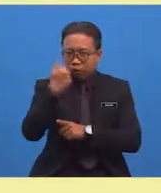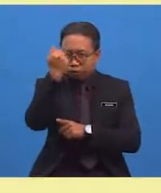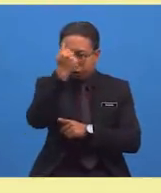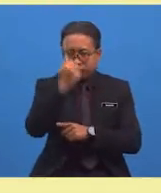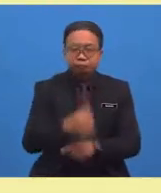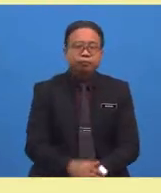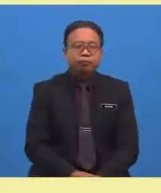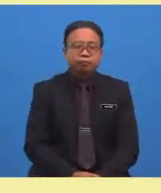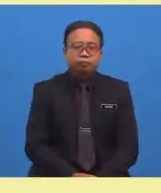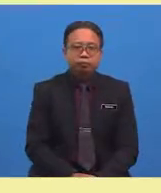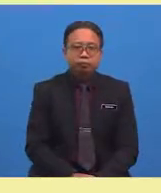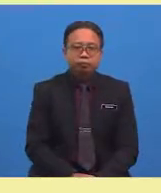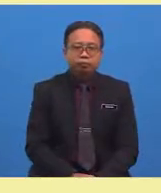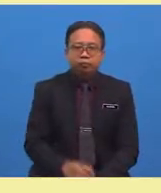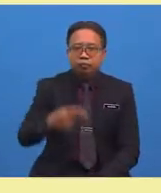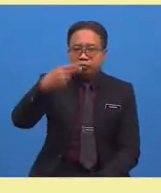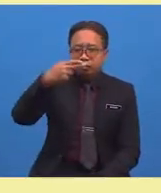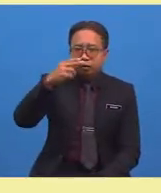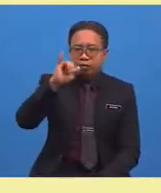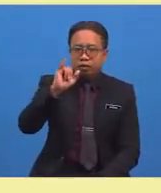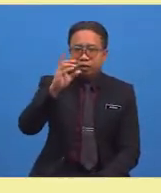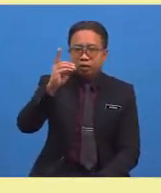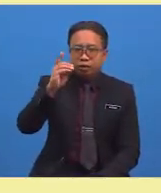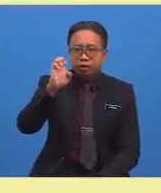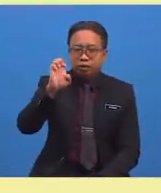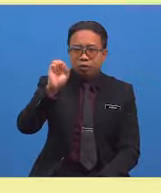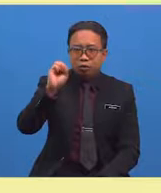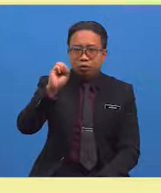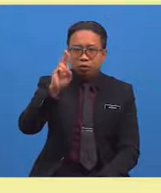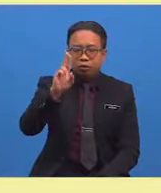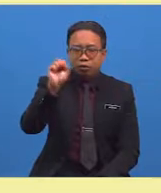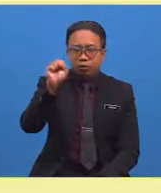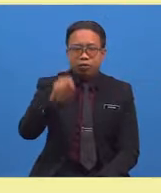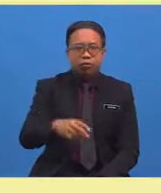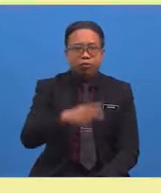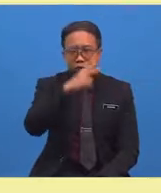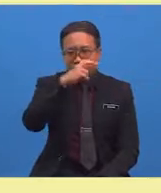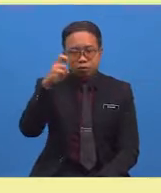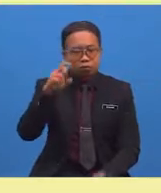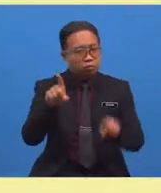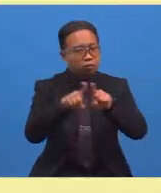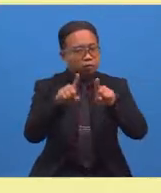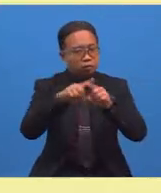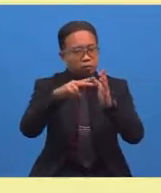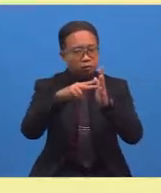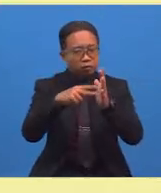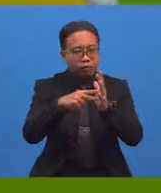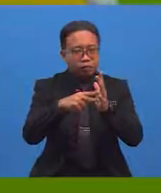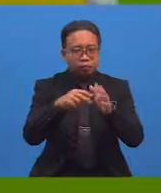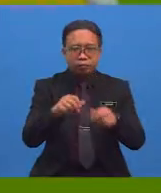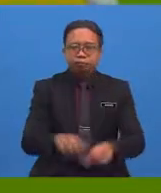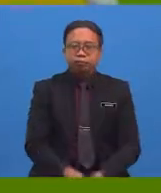of. Hideous. You are doing a great job, everyone.